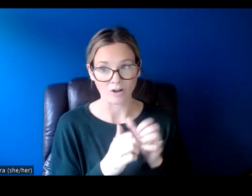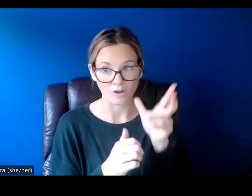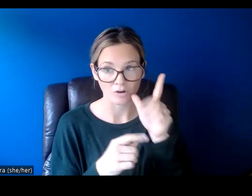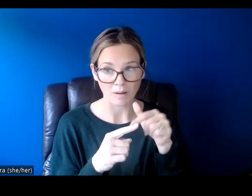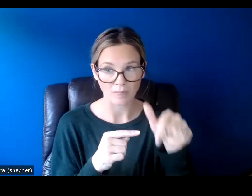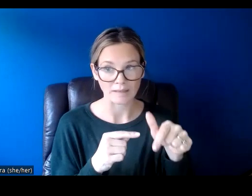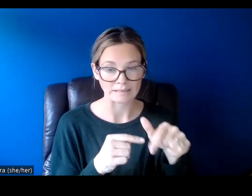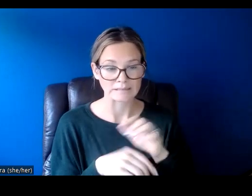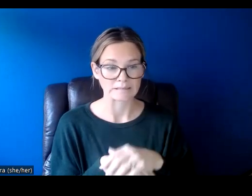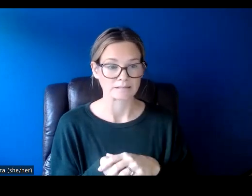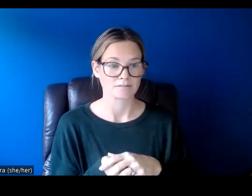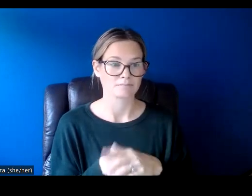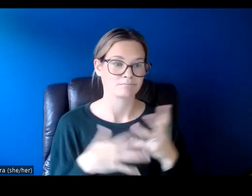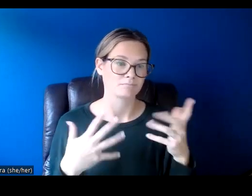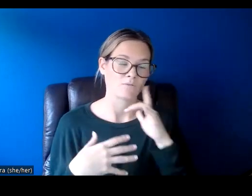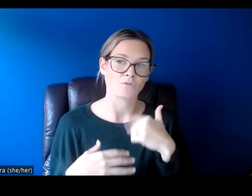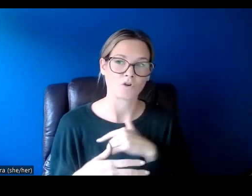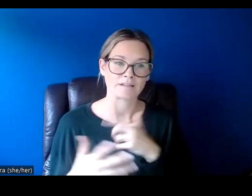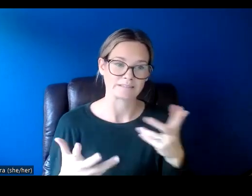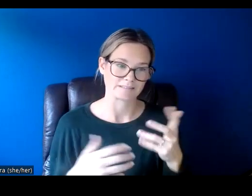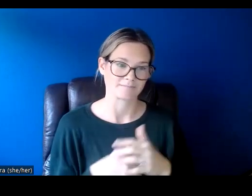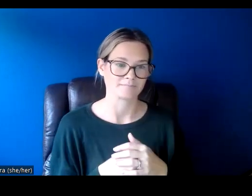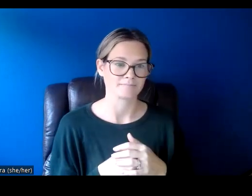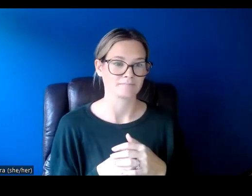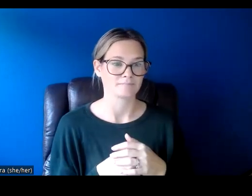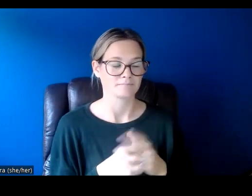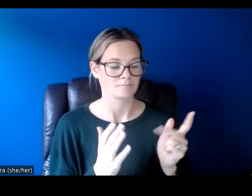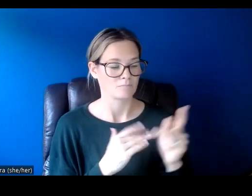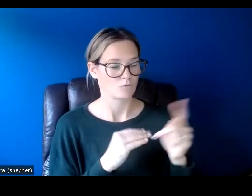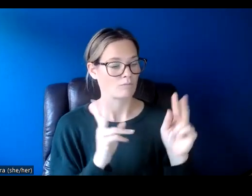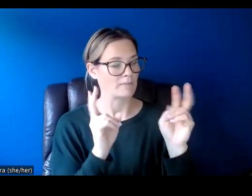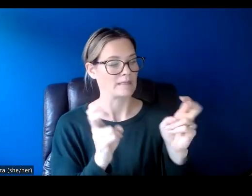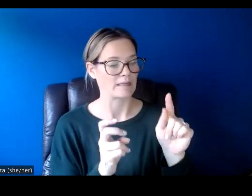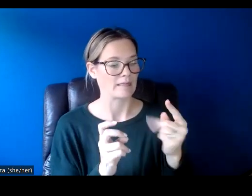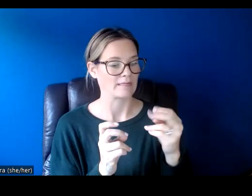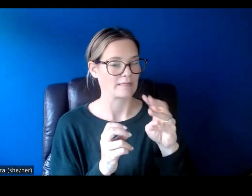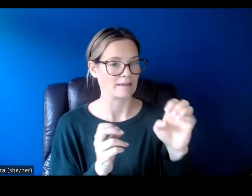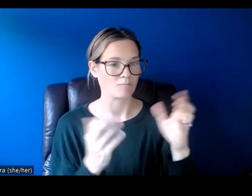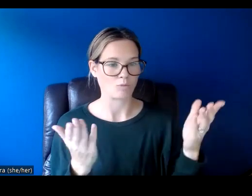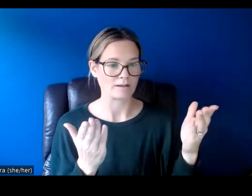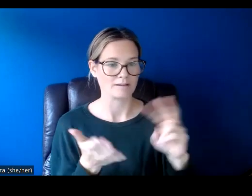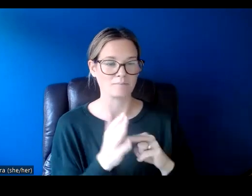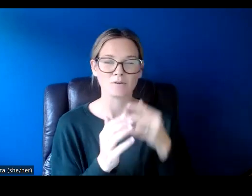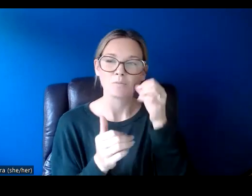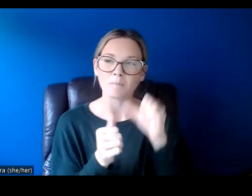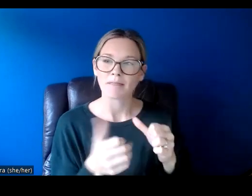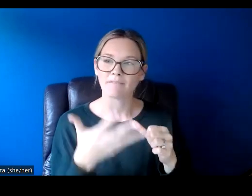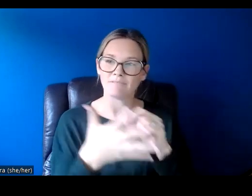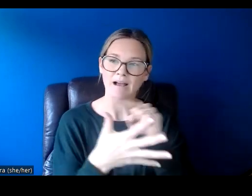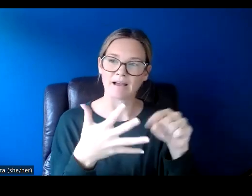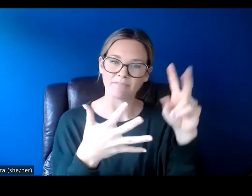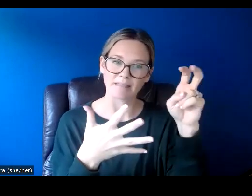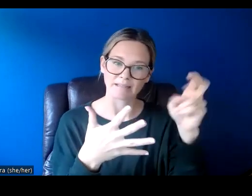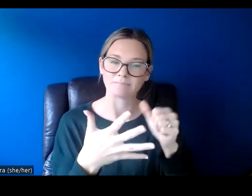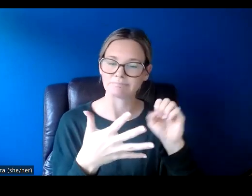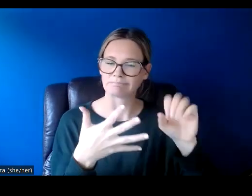call? That's just for us. Program theme. So this was the five program themes we went through before.